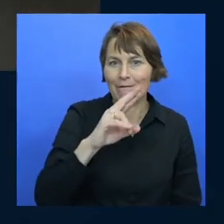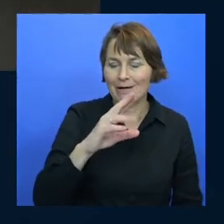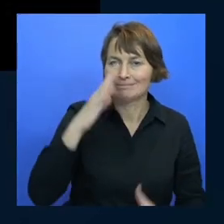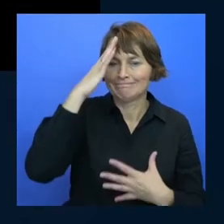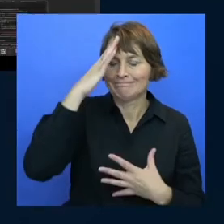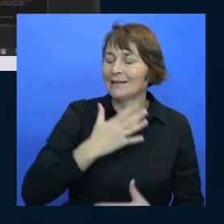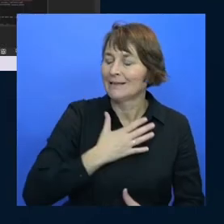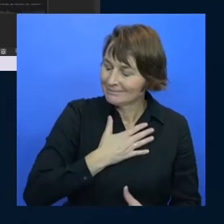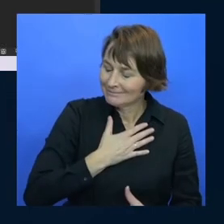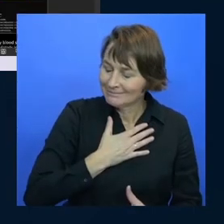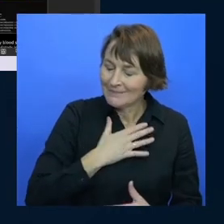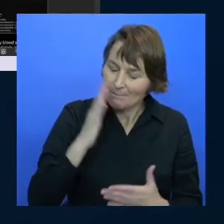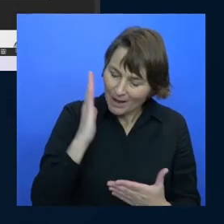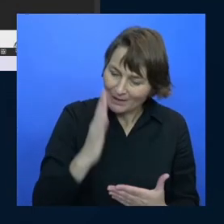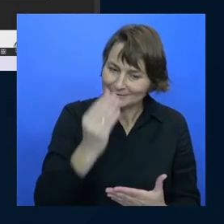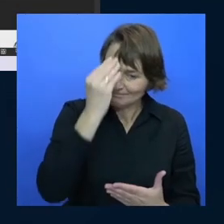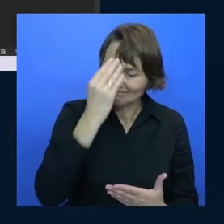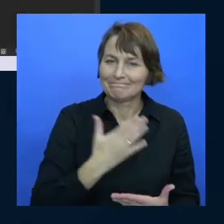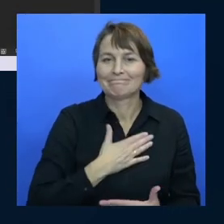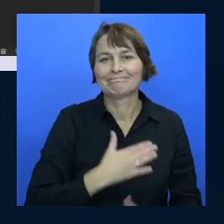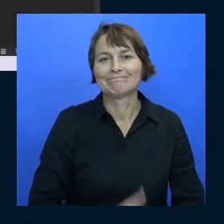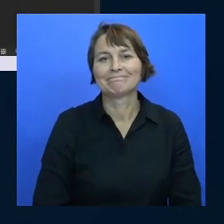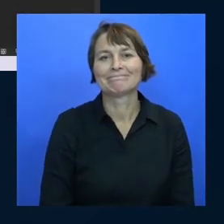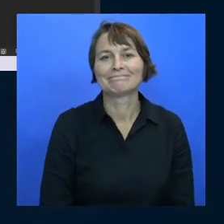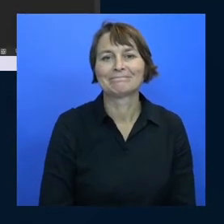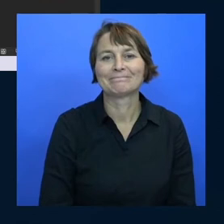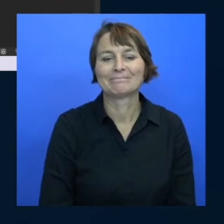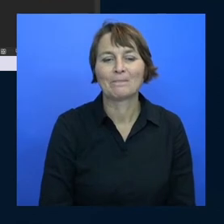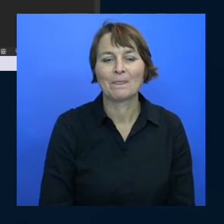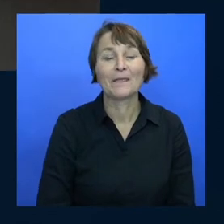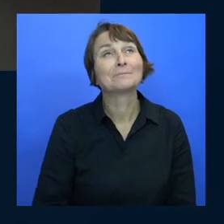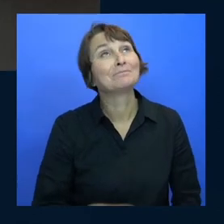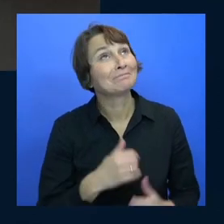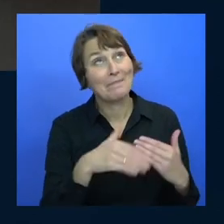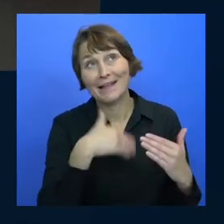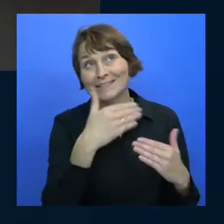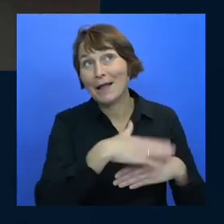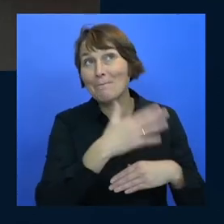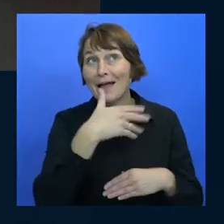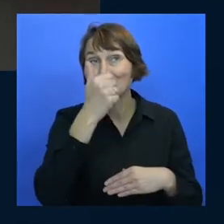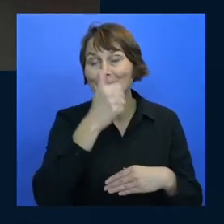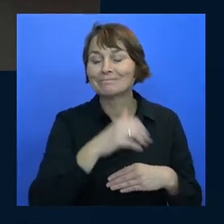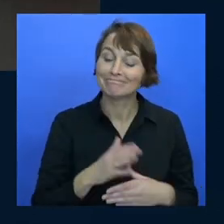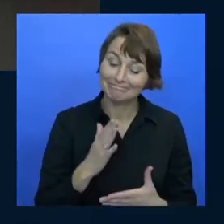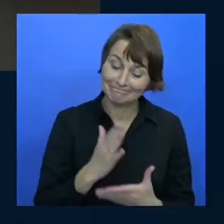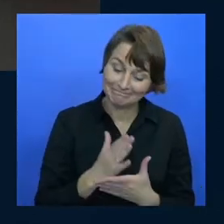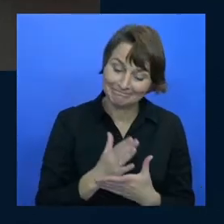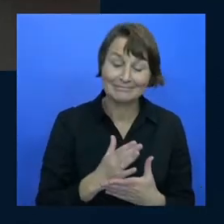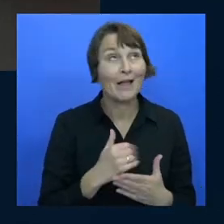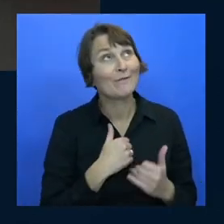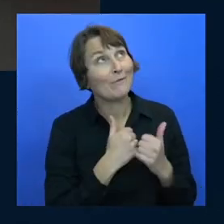failed you let me go back only an opportunity to do better next time though exactly it is enough to follow your words